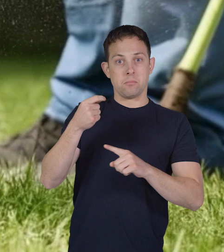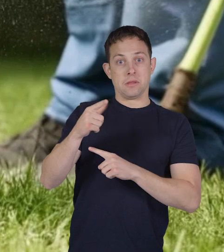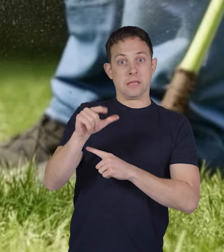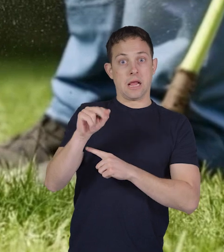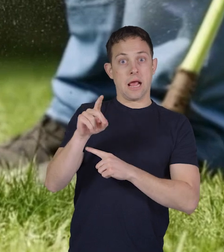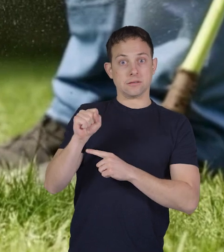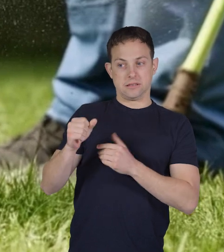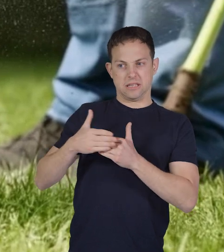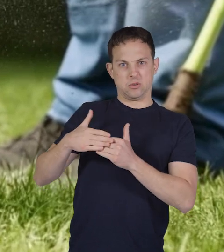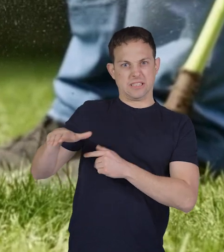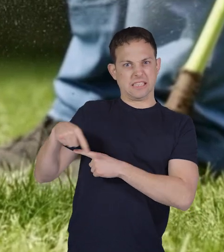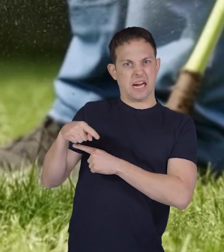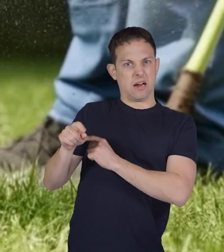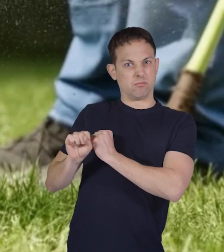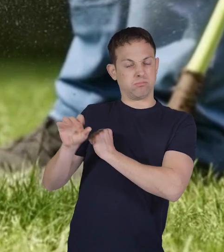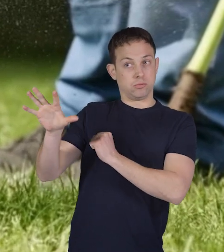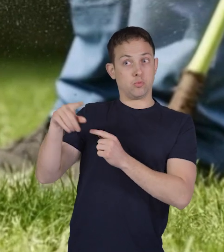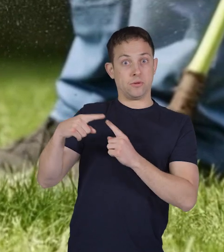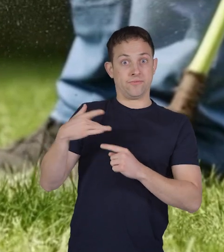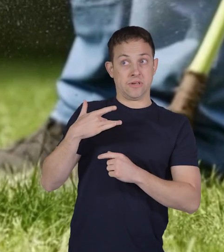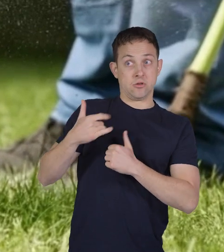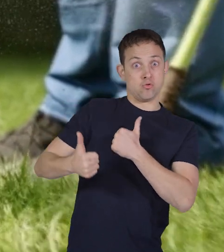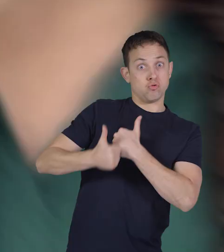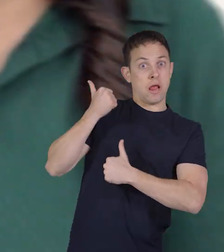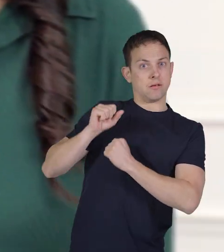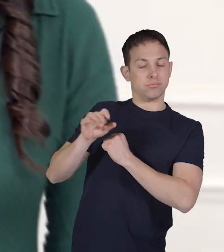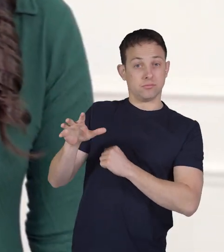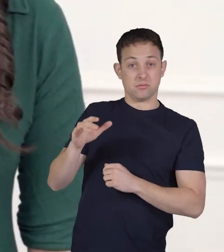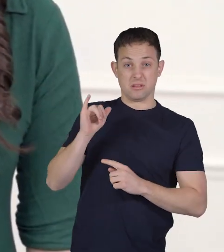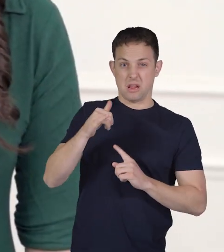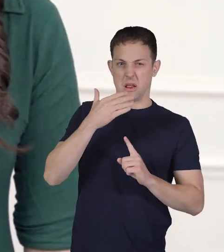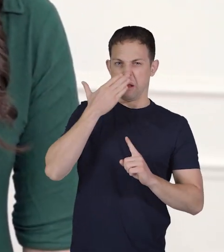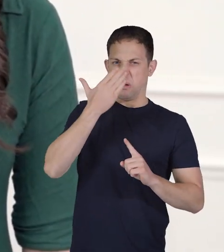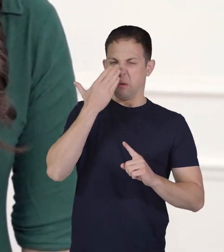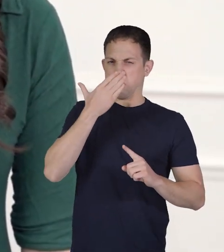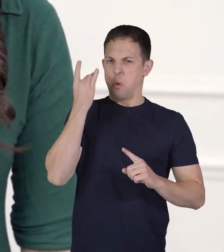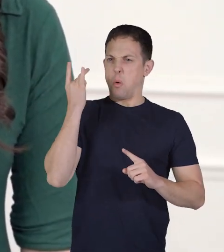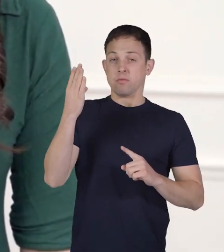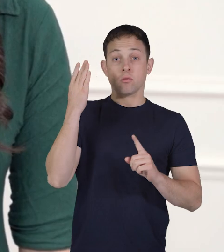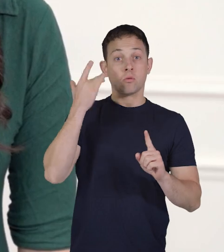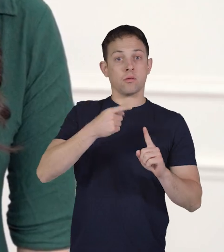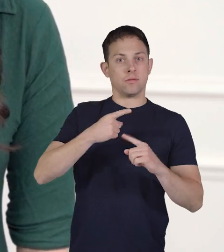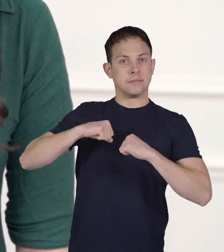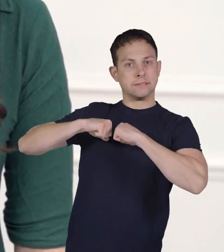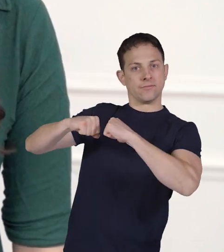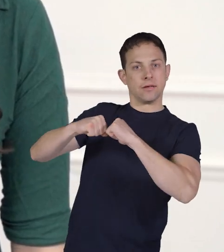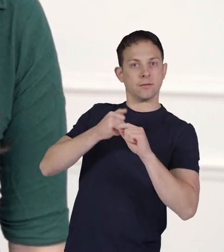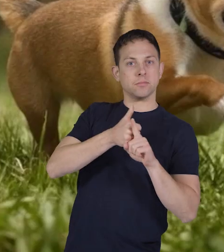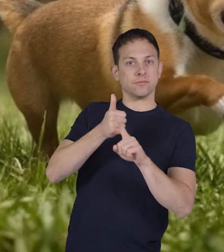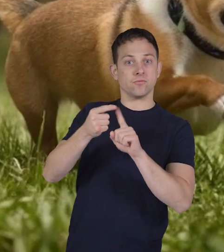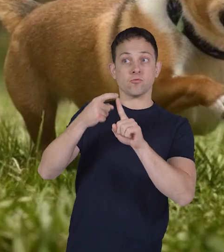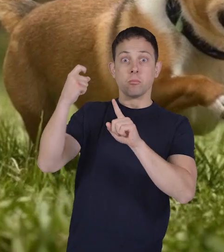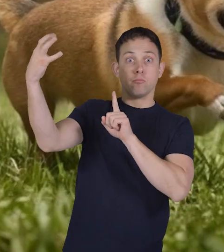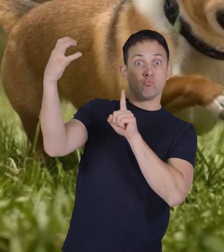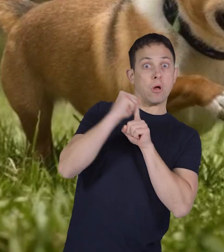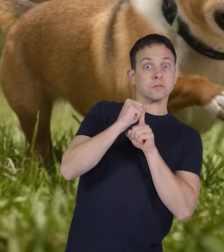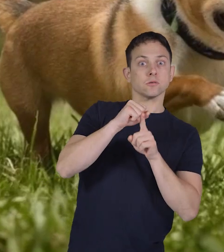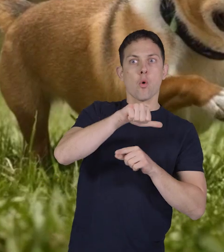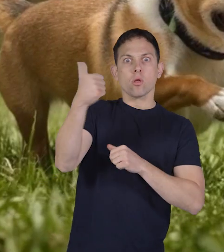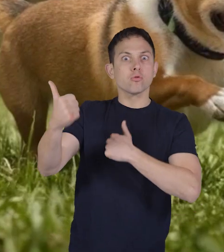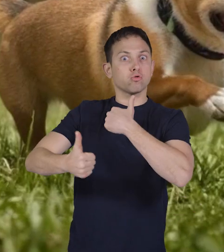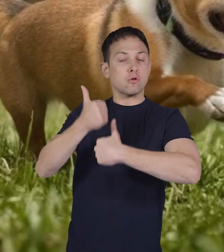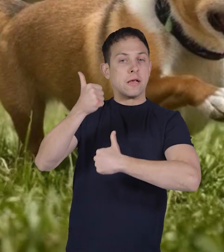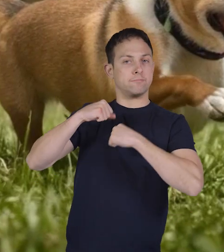glands near their tails when they feel threatened this smelly spray helps them defend themselves against predators